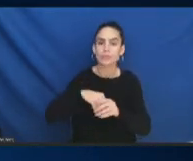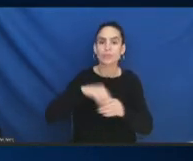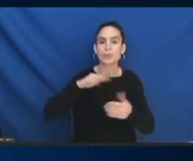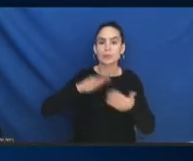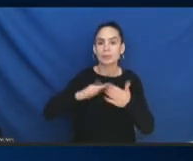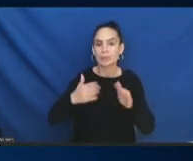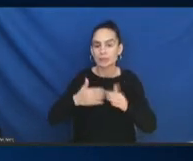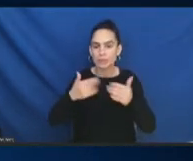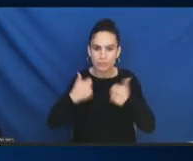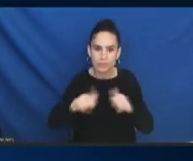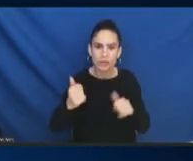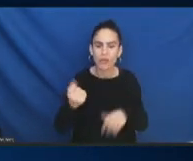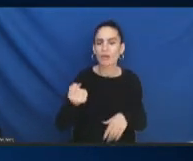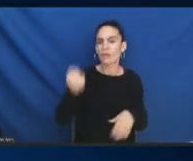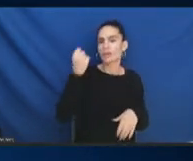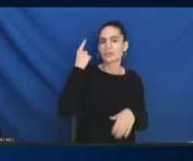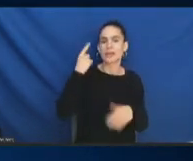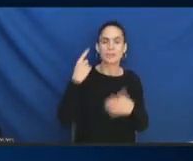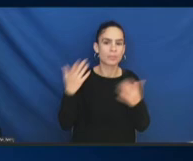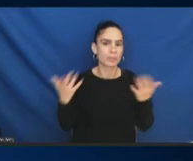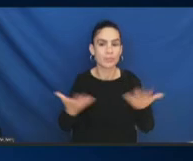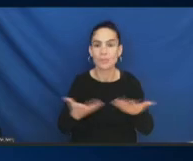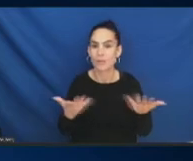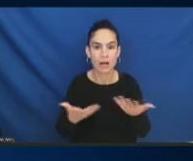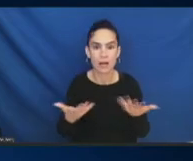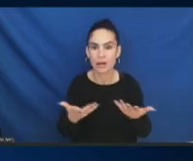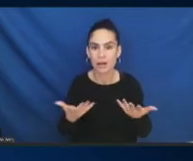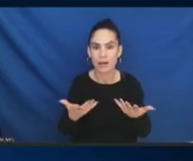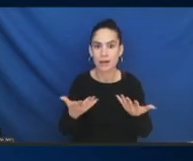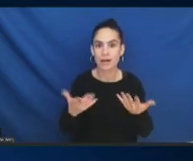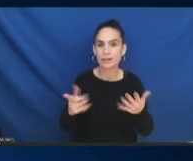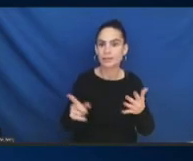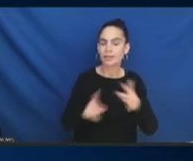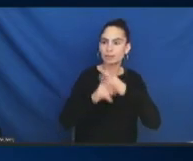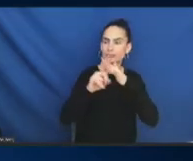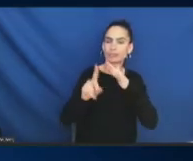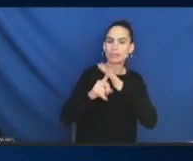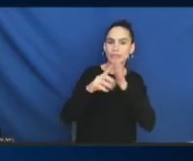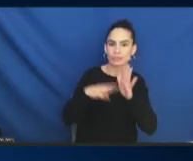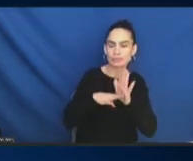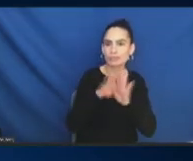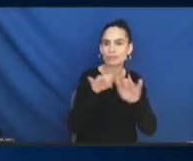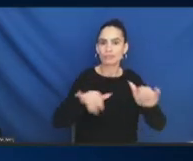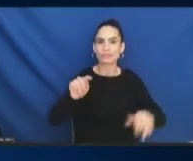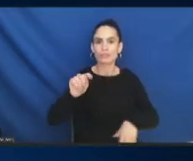some of the emerging trends, where are we going to see a lot of growth in our communities, et cetera?